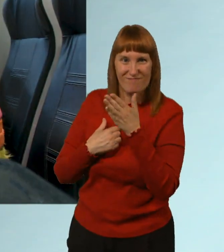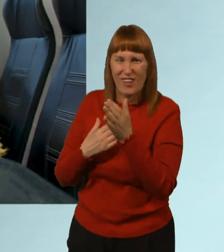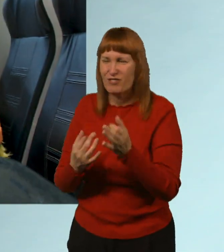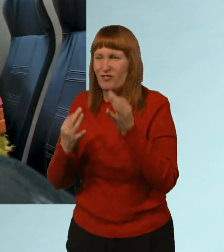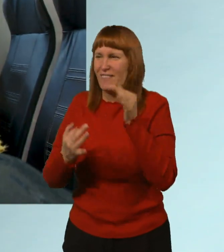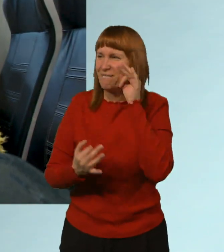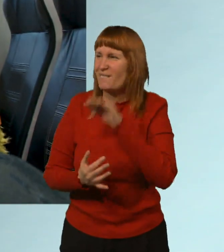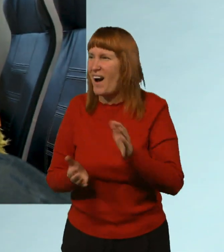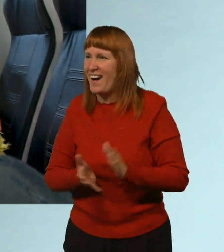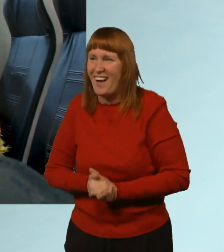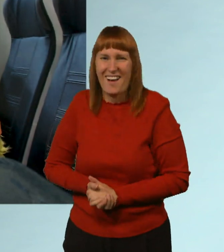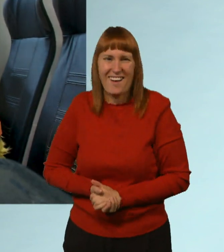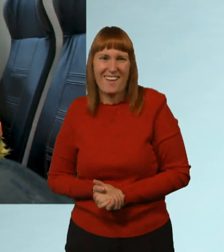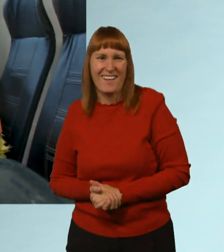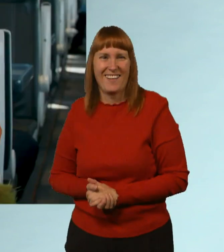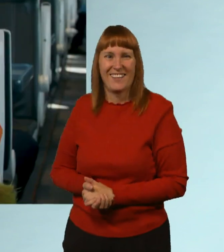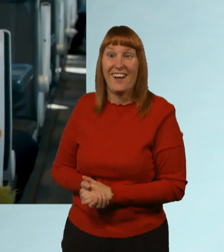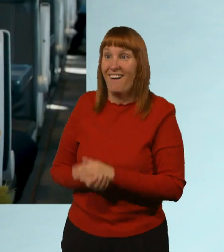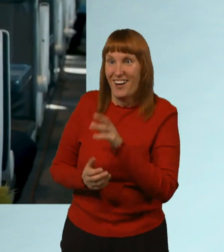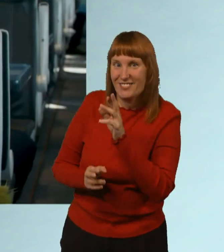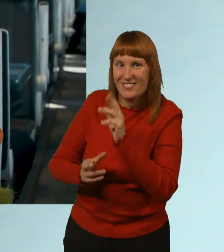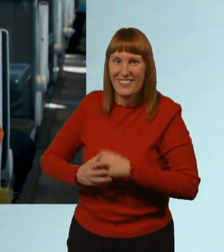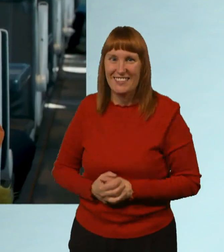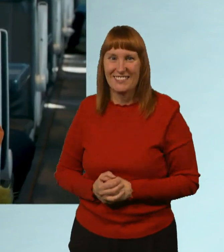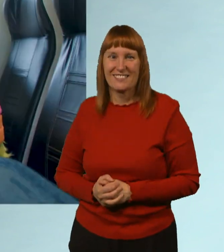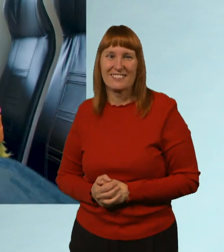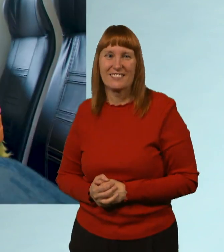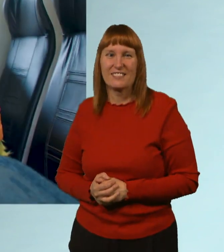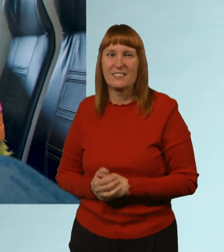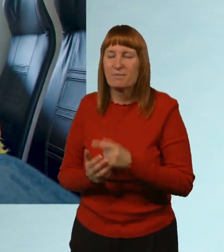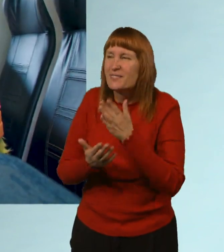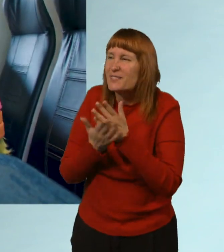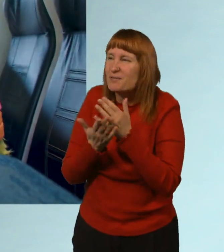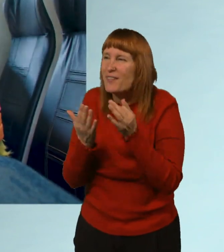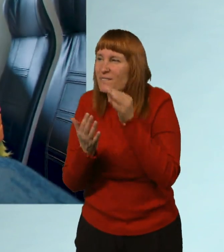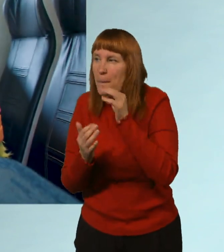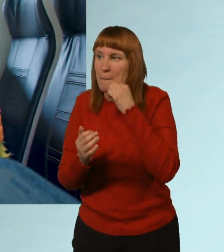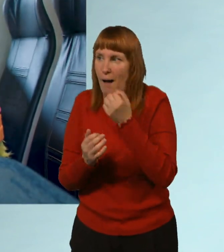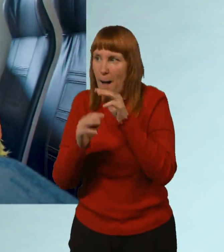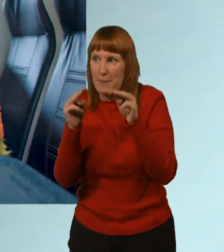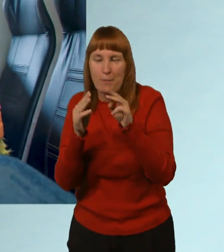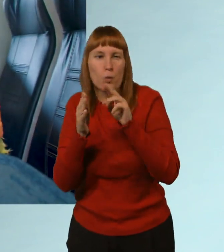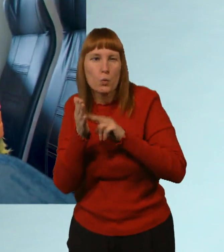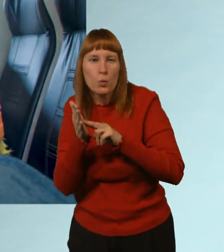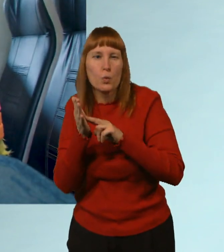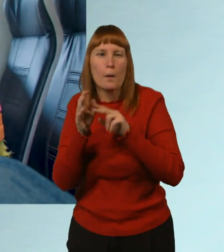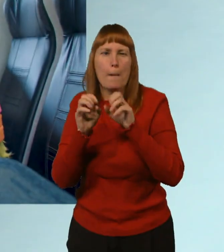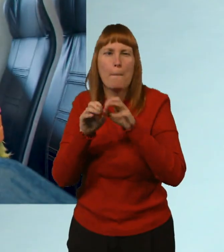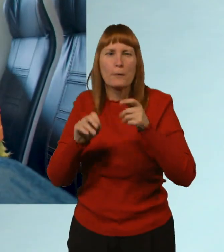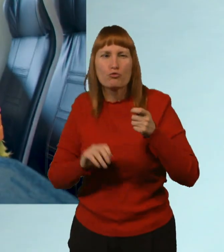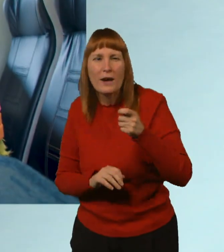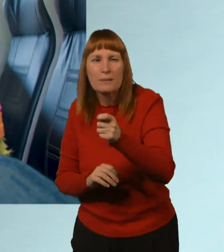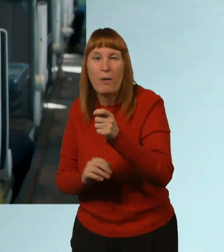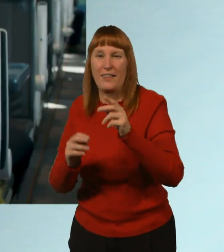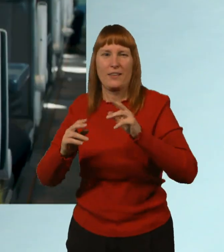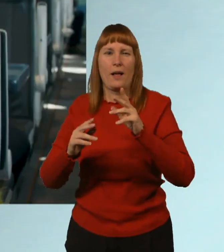fun! It sure is, Zoom. But trains aren't just great fun, because the more people use public transport, the less fossil fuels